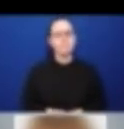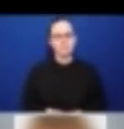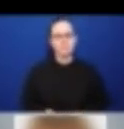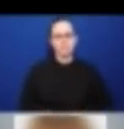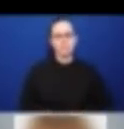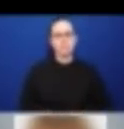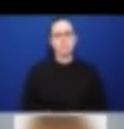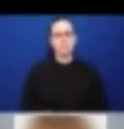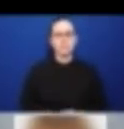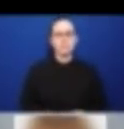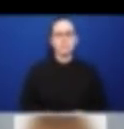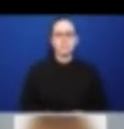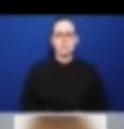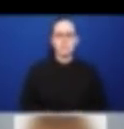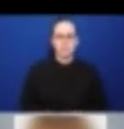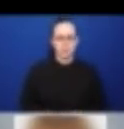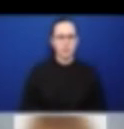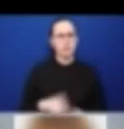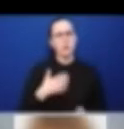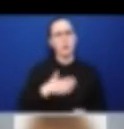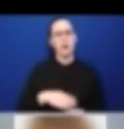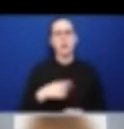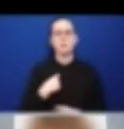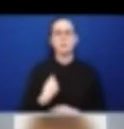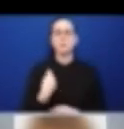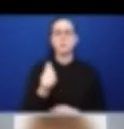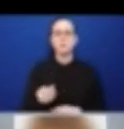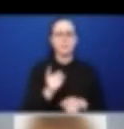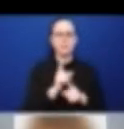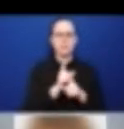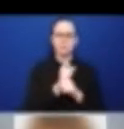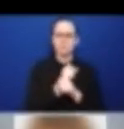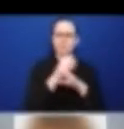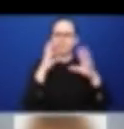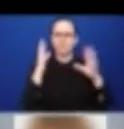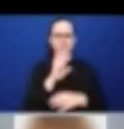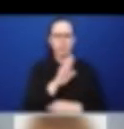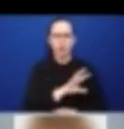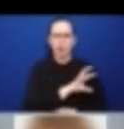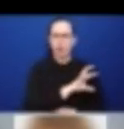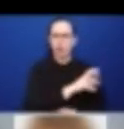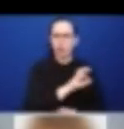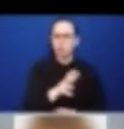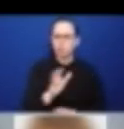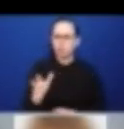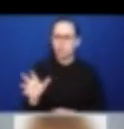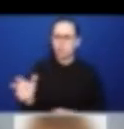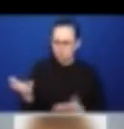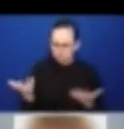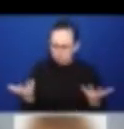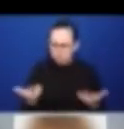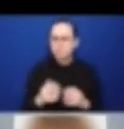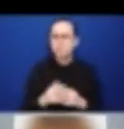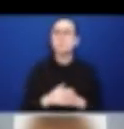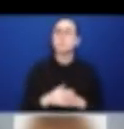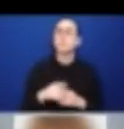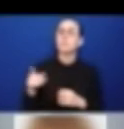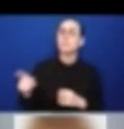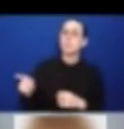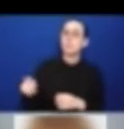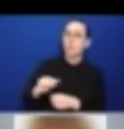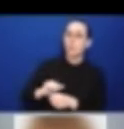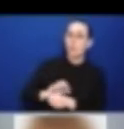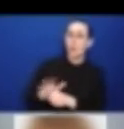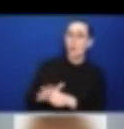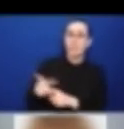country context. So, we see that COVID-19 has hit certain countries harder than others. However, we